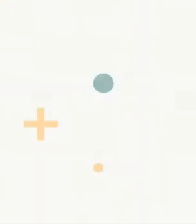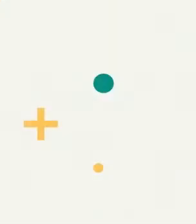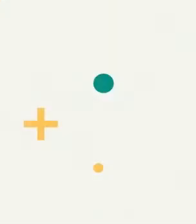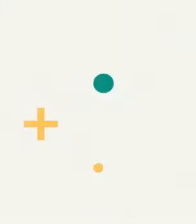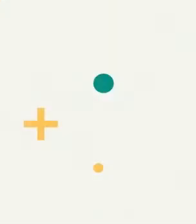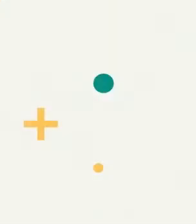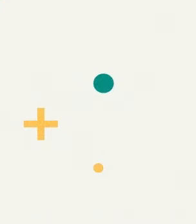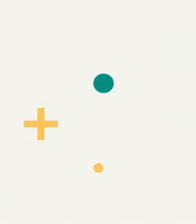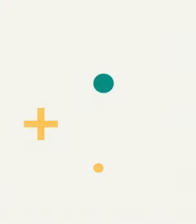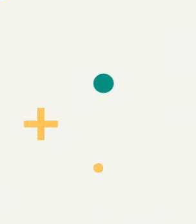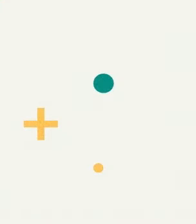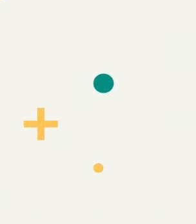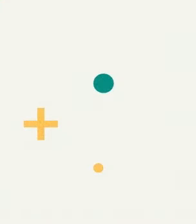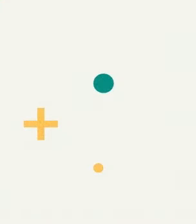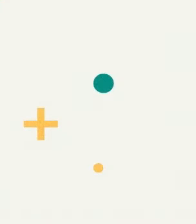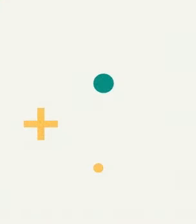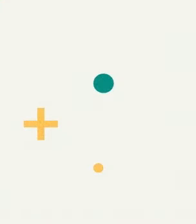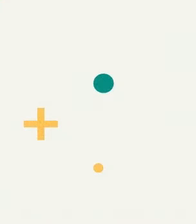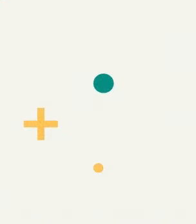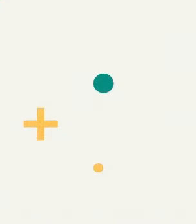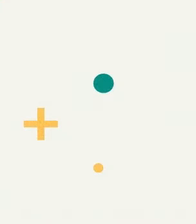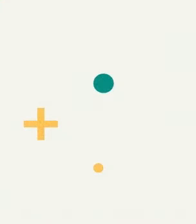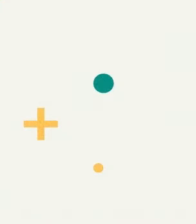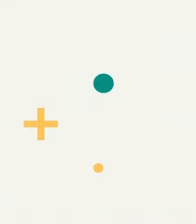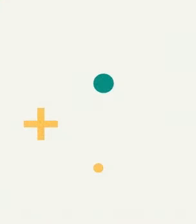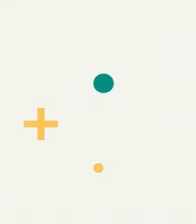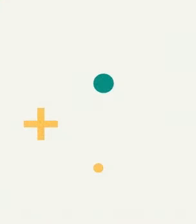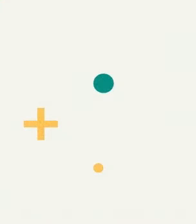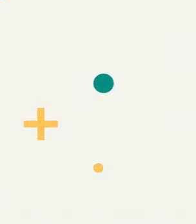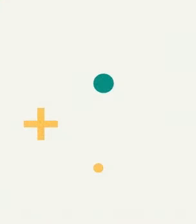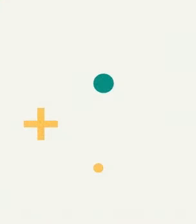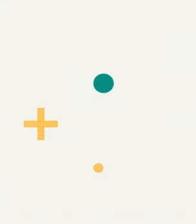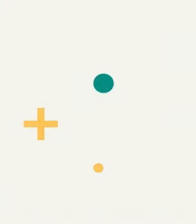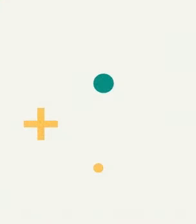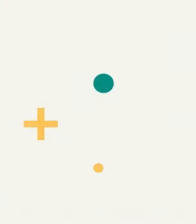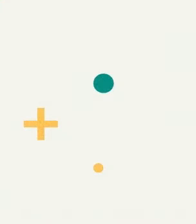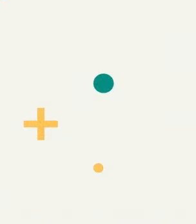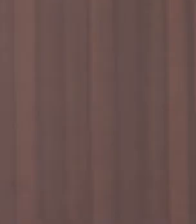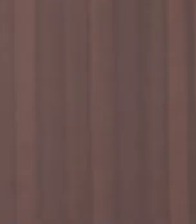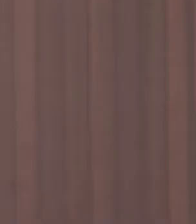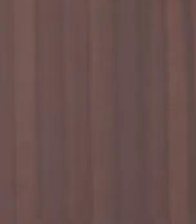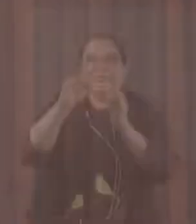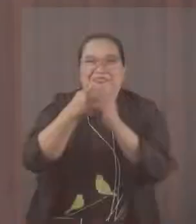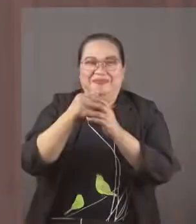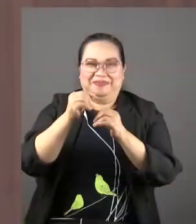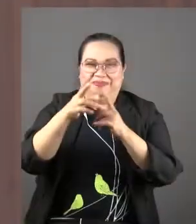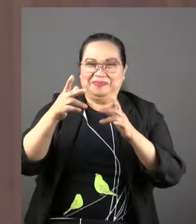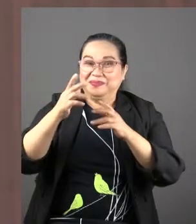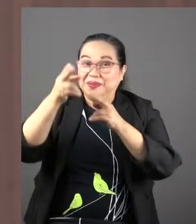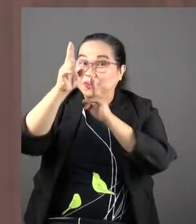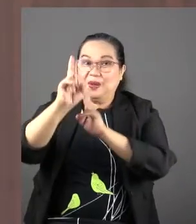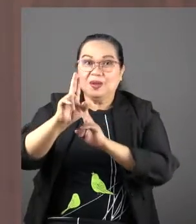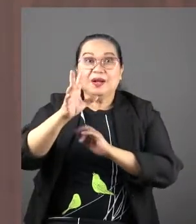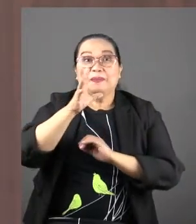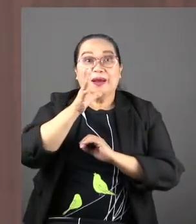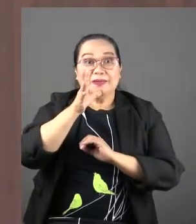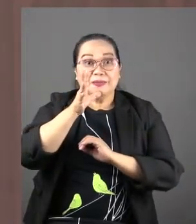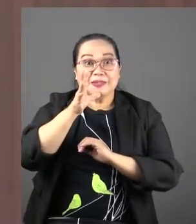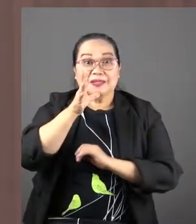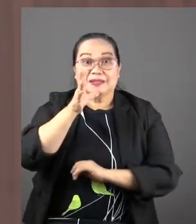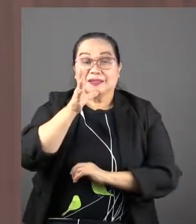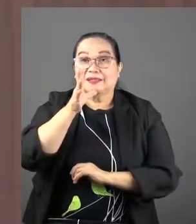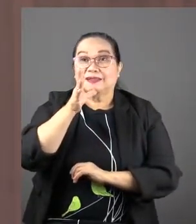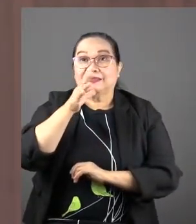A blessed good morning to all of you, and of course, we will honor our moms today. In fact, moms, I'm giving you